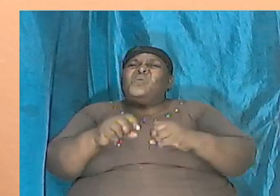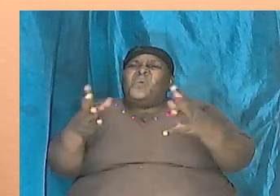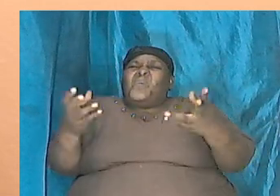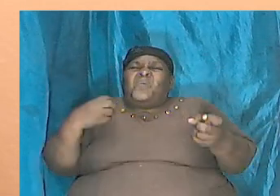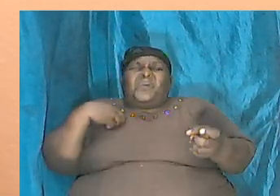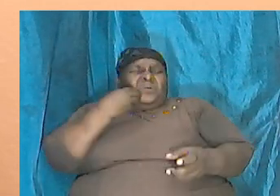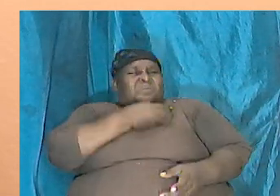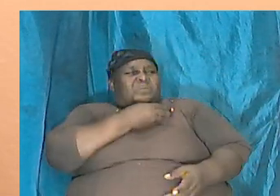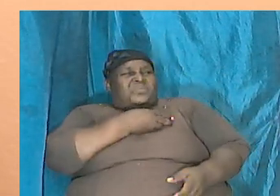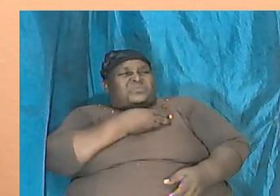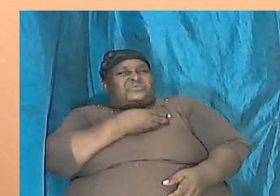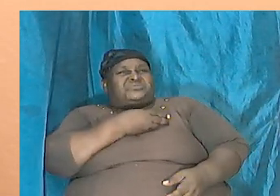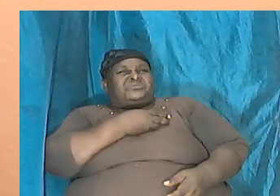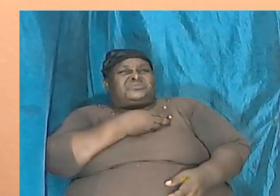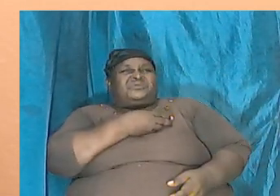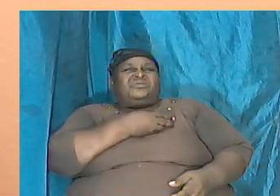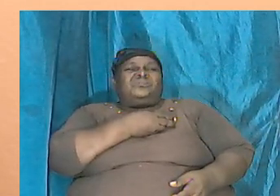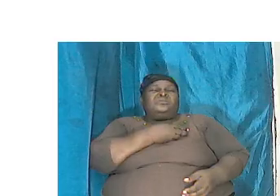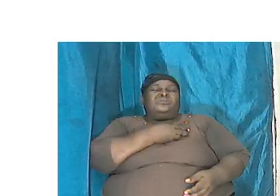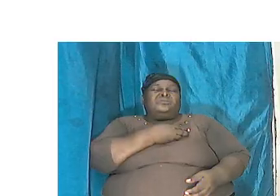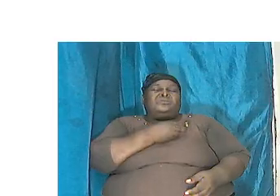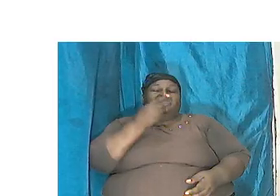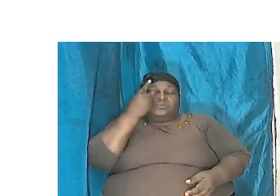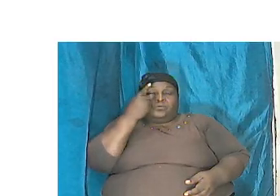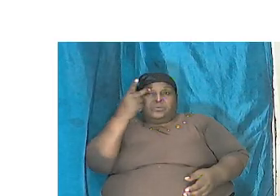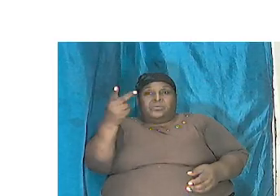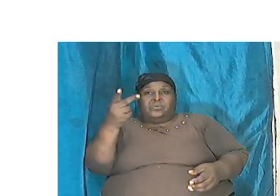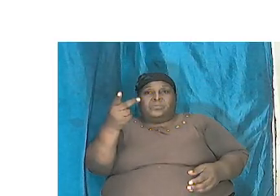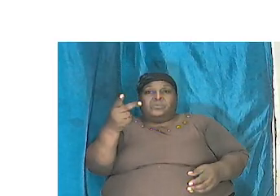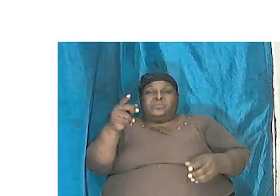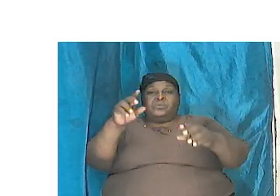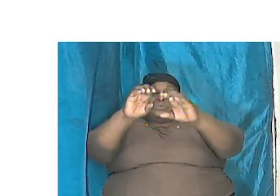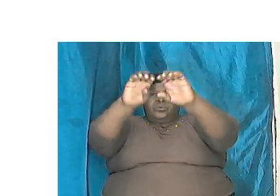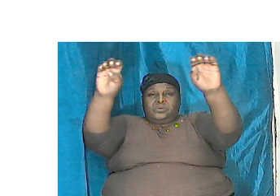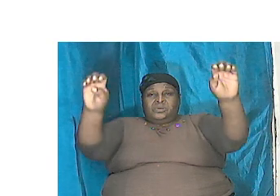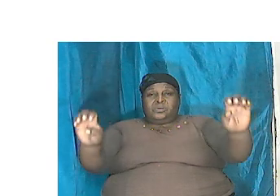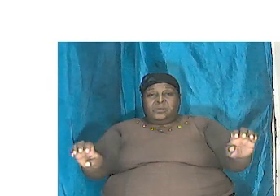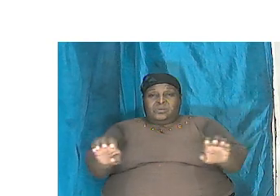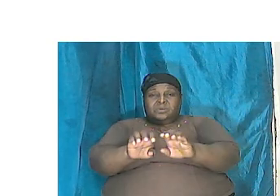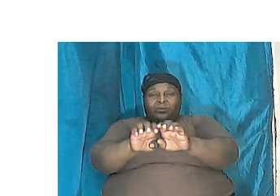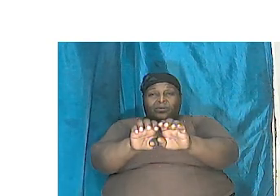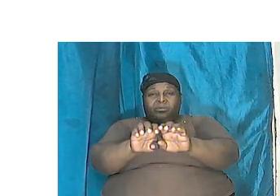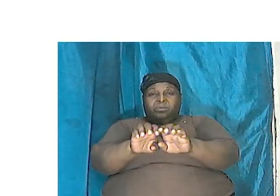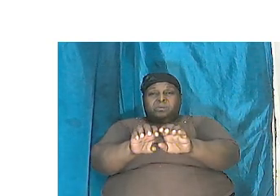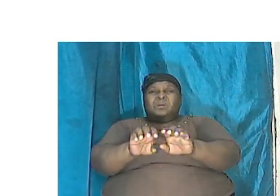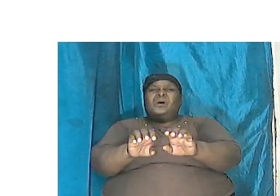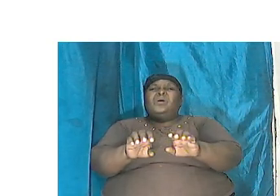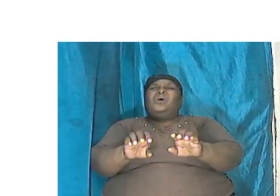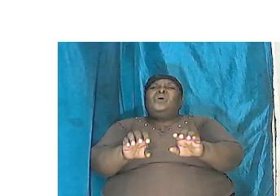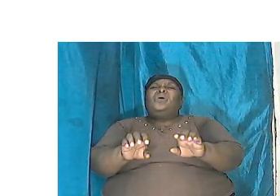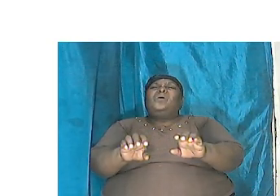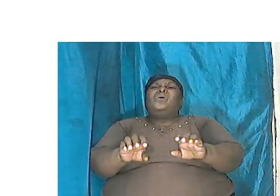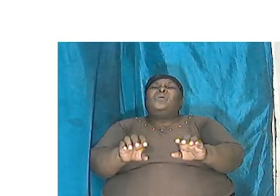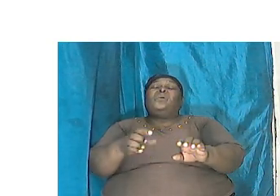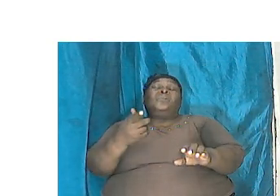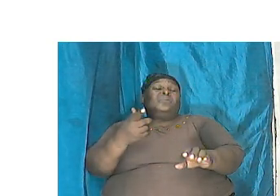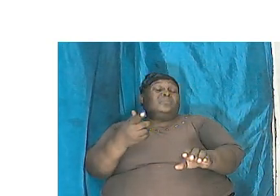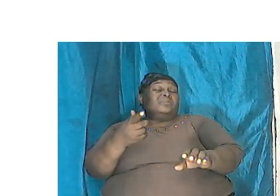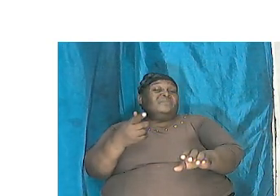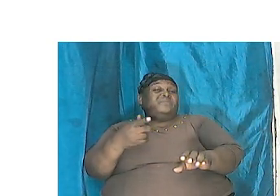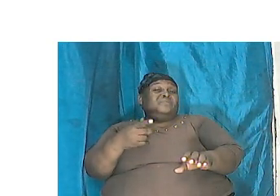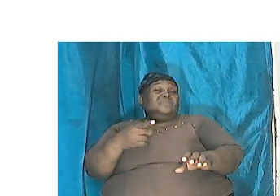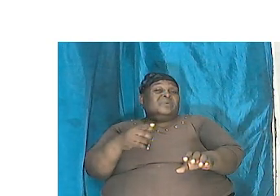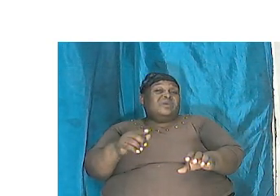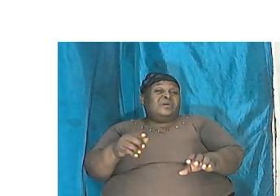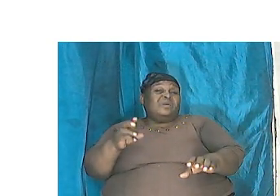to look at the slide again I want us to bring the slide again yes it was only after the flood we were told to eat